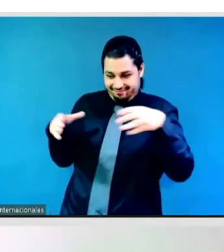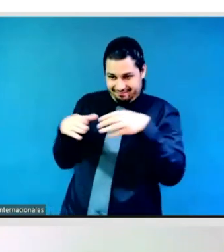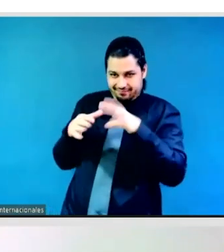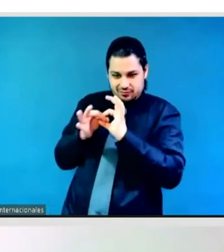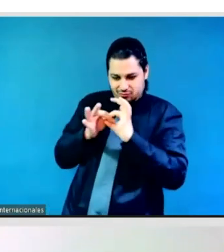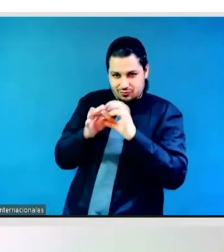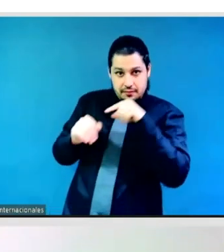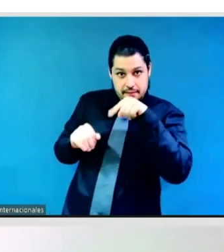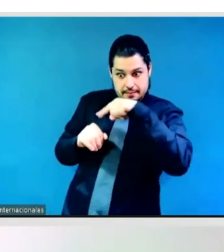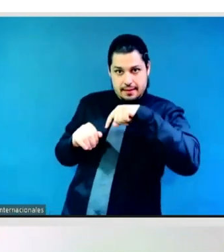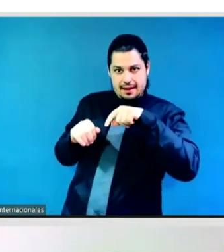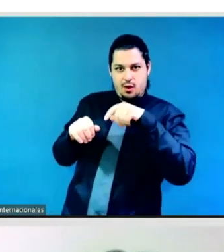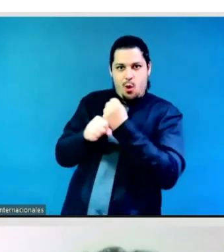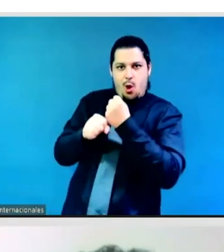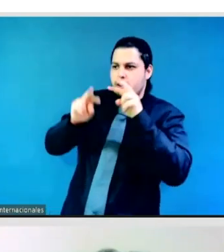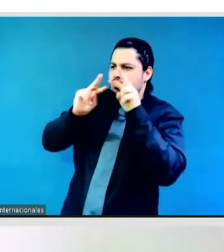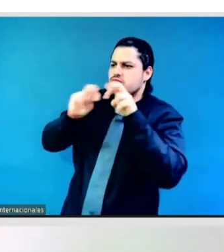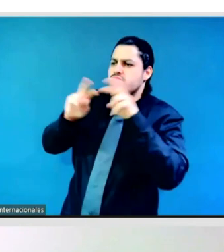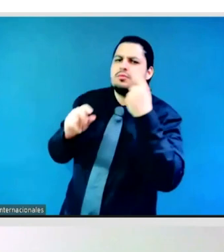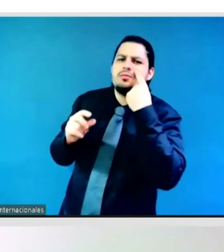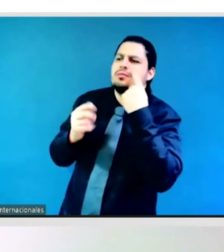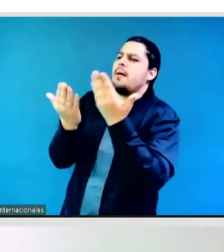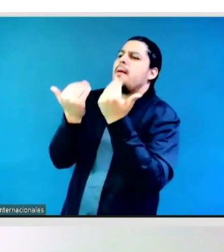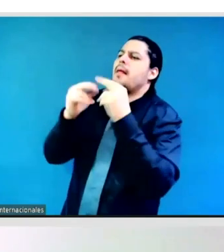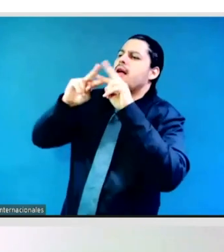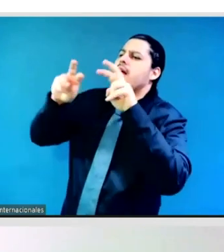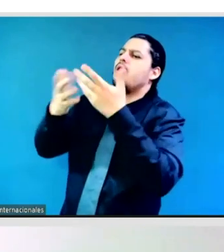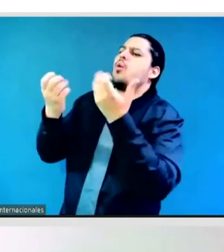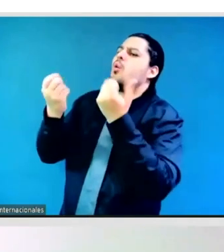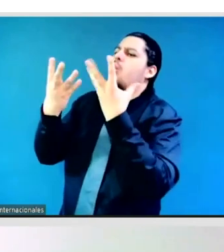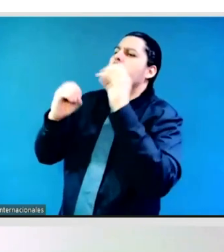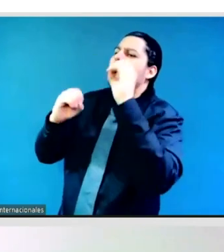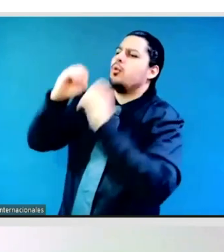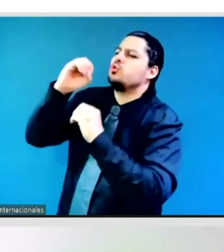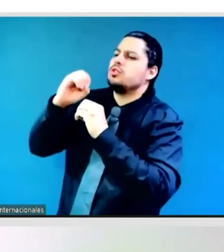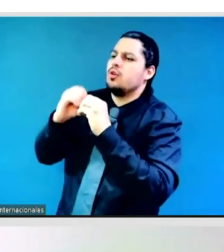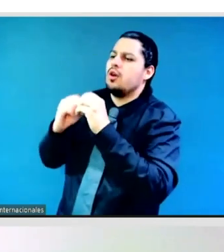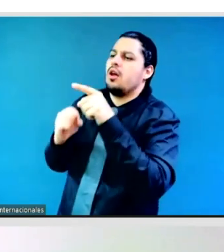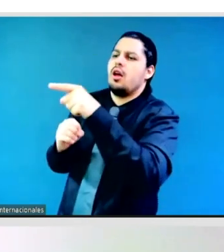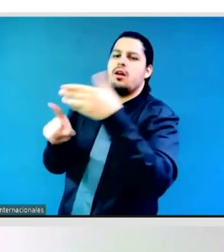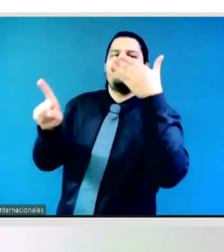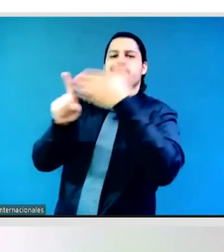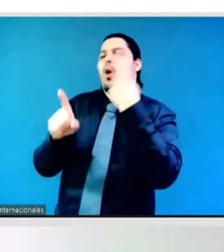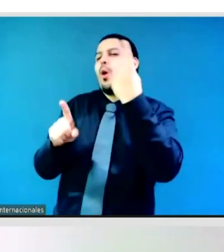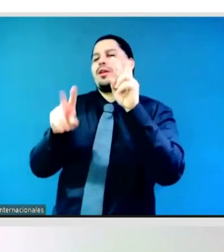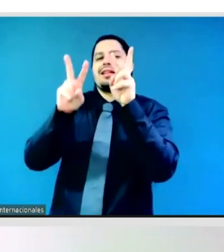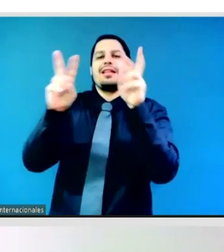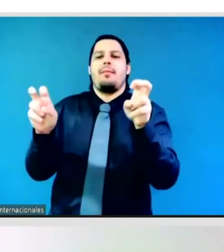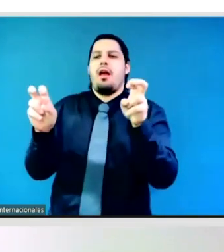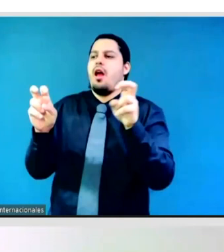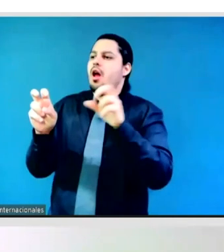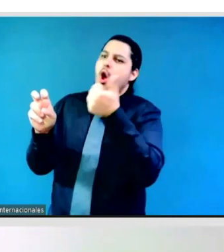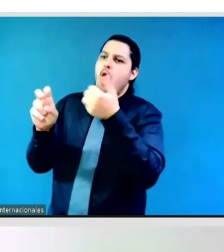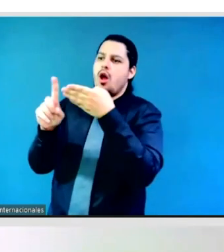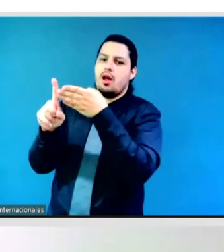or just other forms of being an other. So those are also key elements that we need to take into account. What we also spoke of and we're